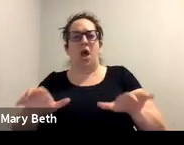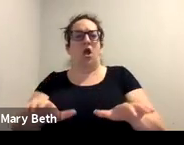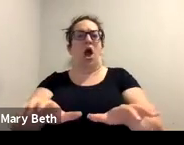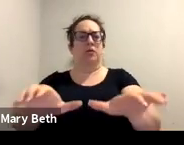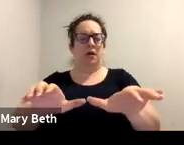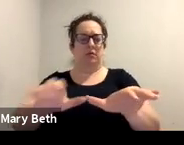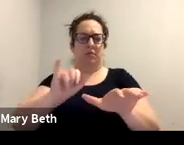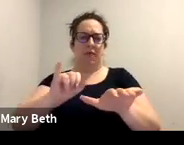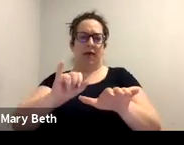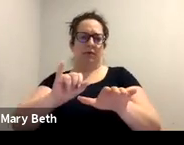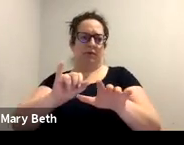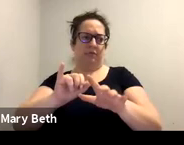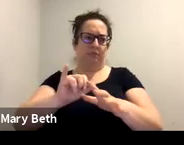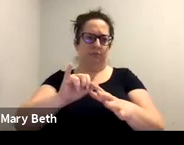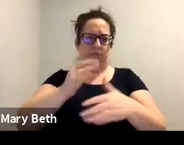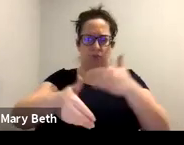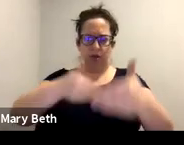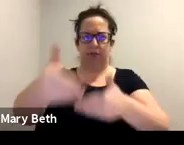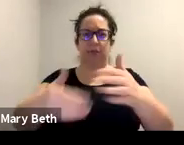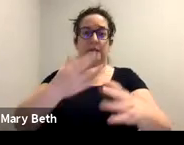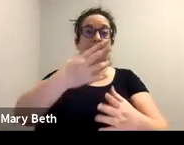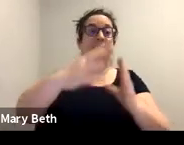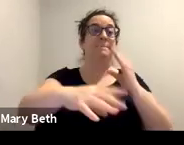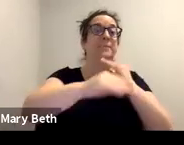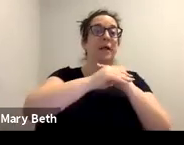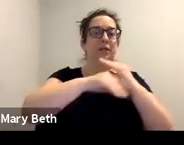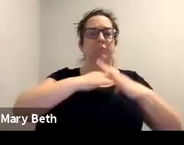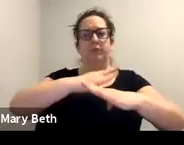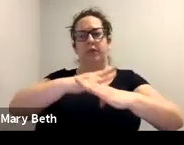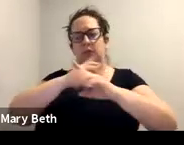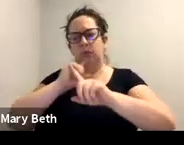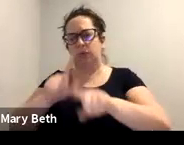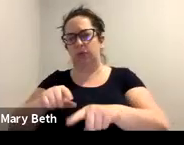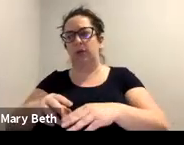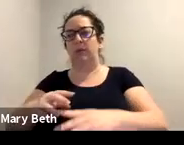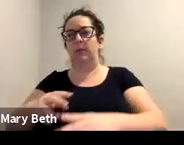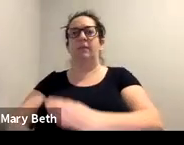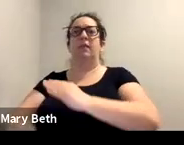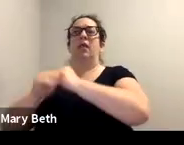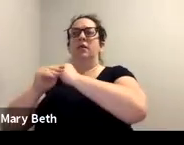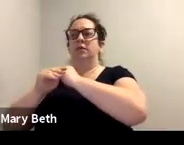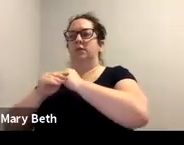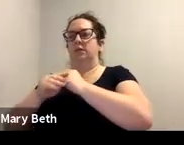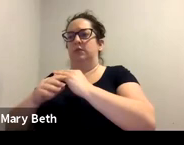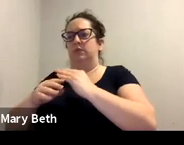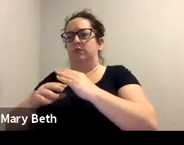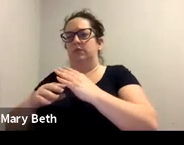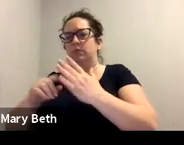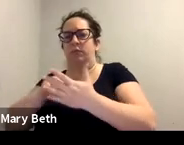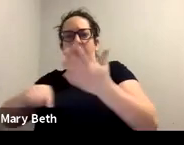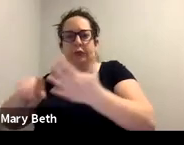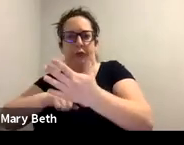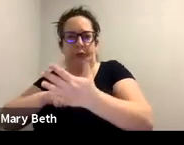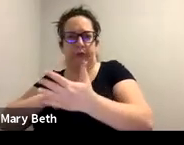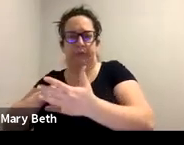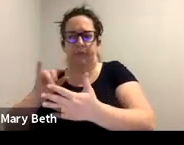order, while we're also making sure that the prosecutors are working on the criminal case. So a lot of times we're